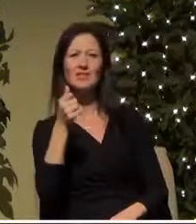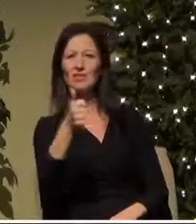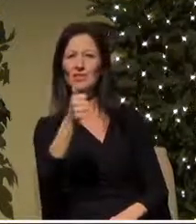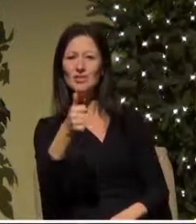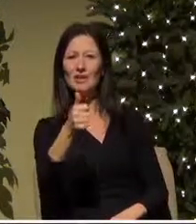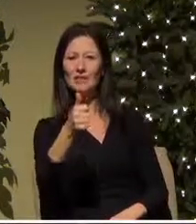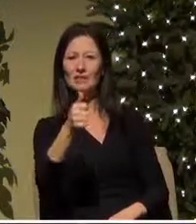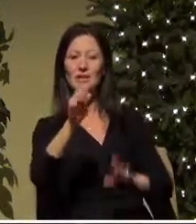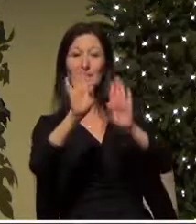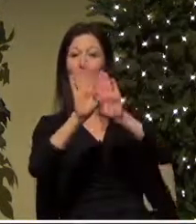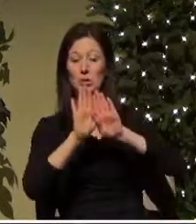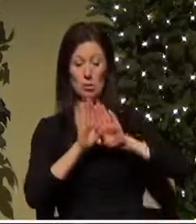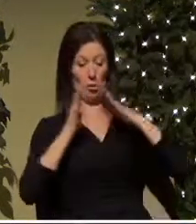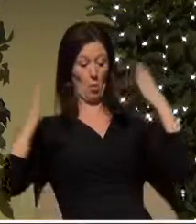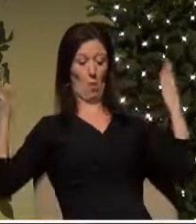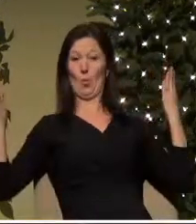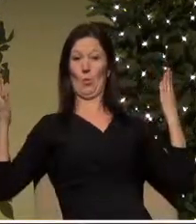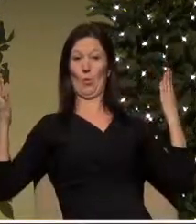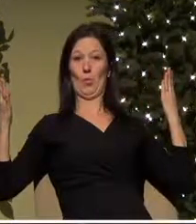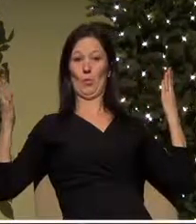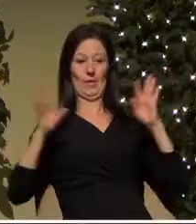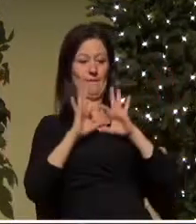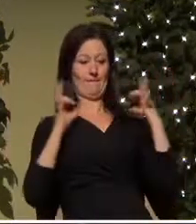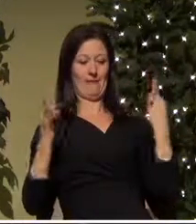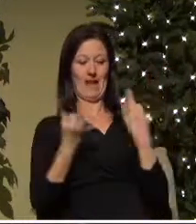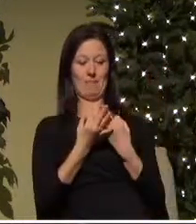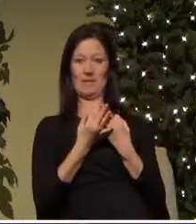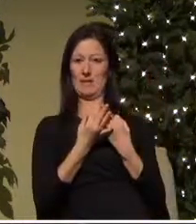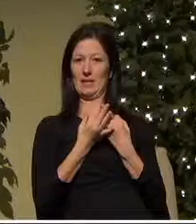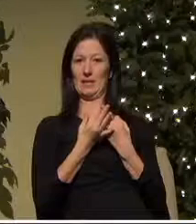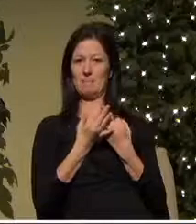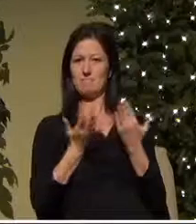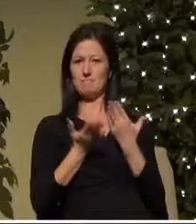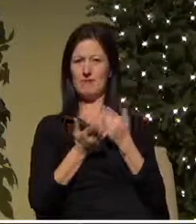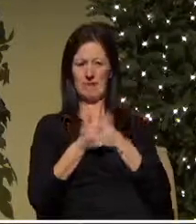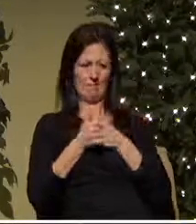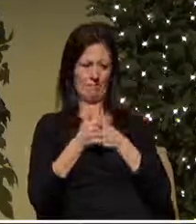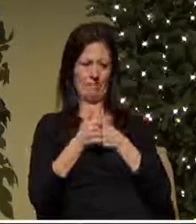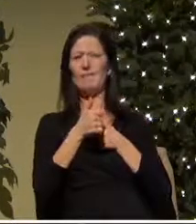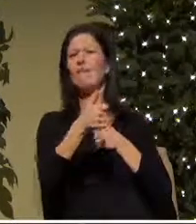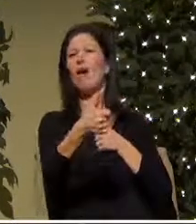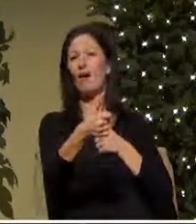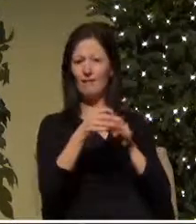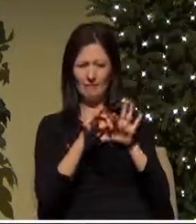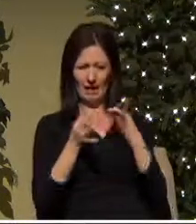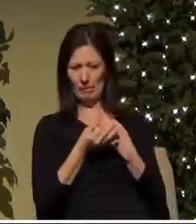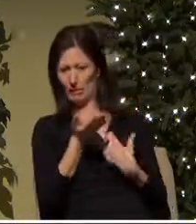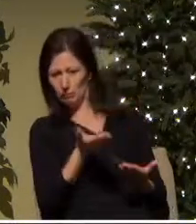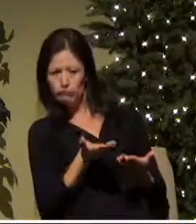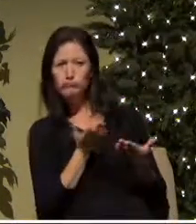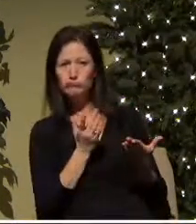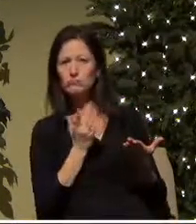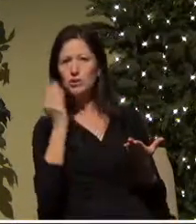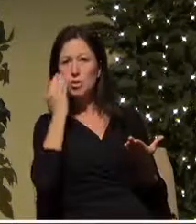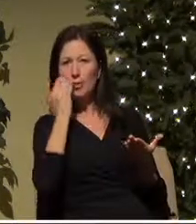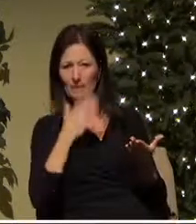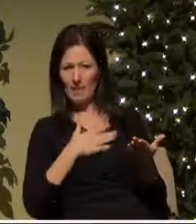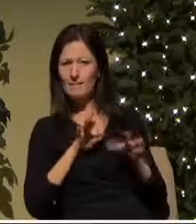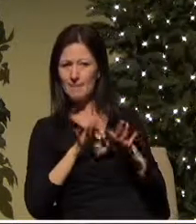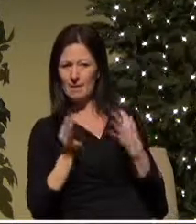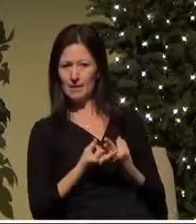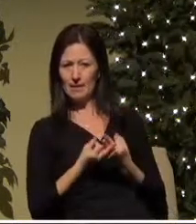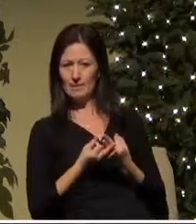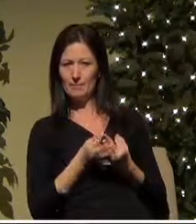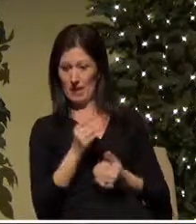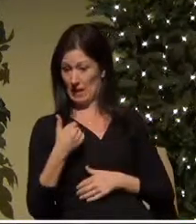opening the door and here is a family member even if it's a distant one who is there and with him is a young woman who is